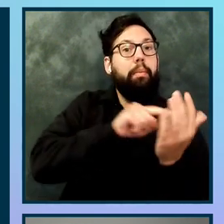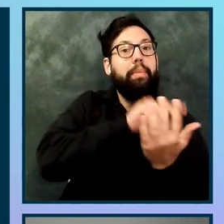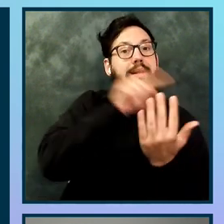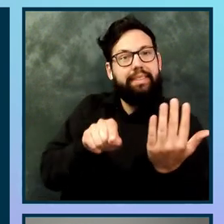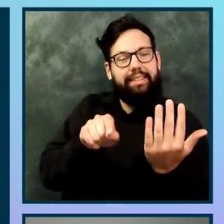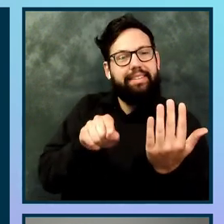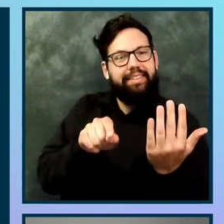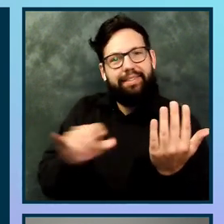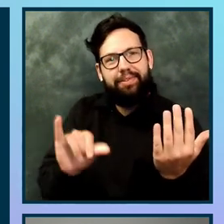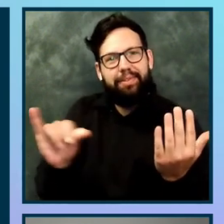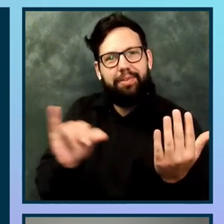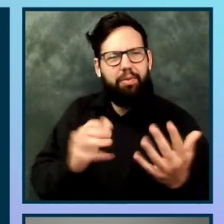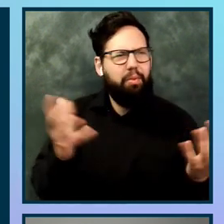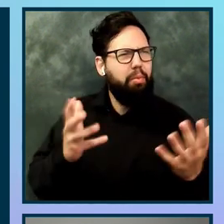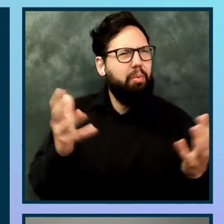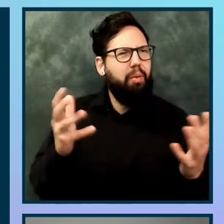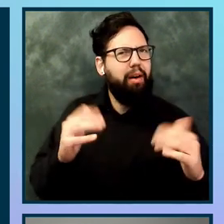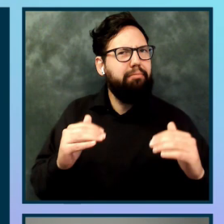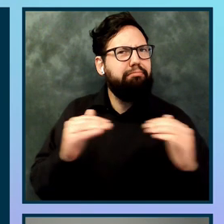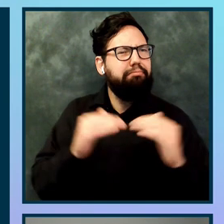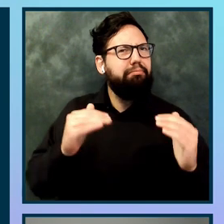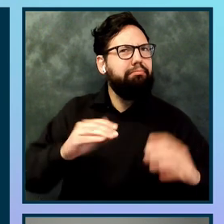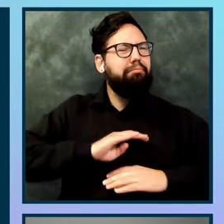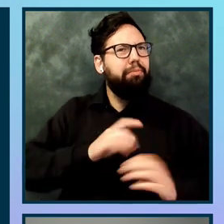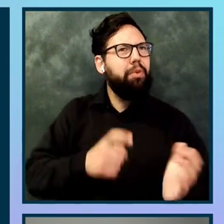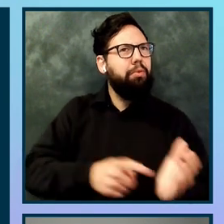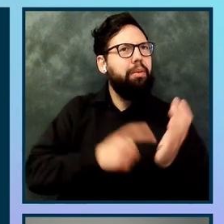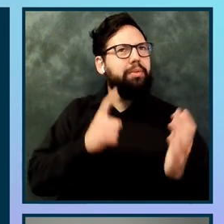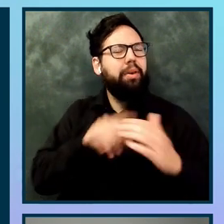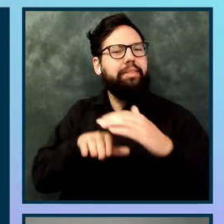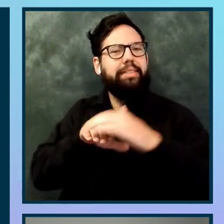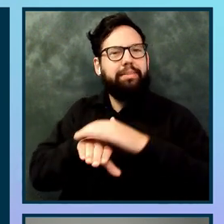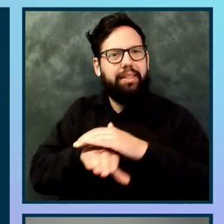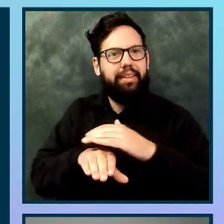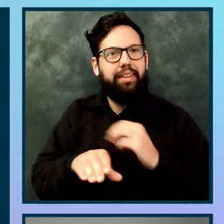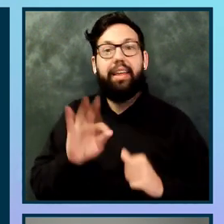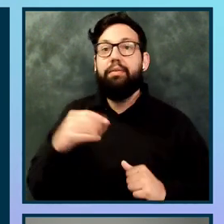beginning, because if not, it's going to take us more time to realize that we did one.